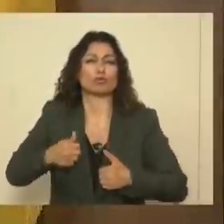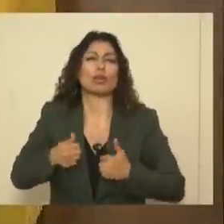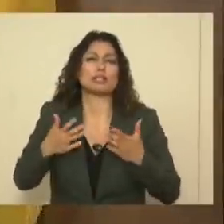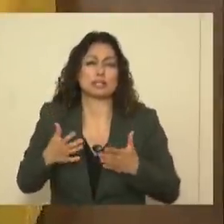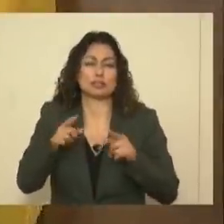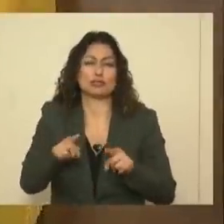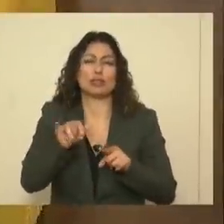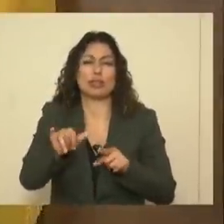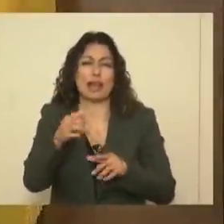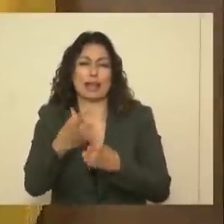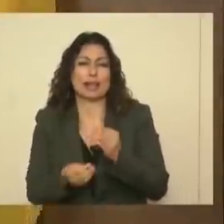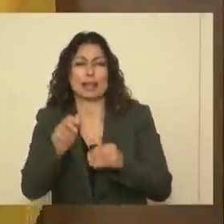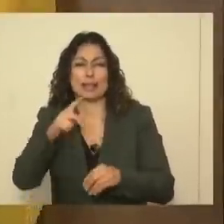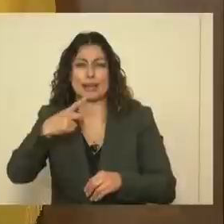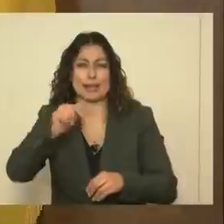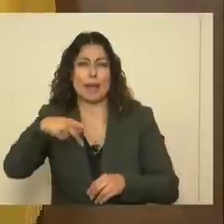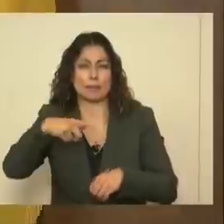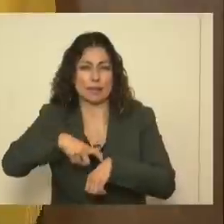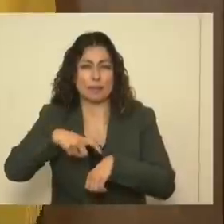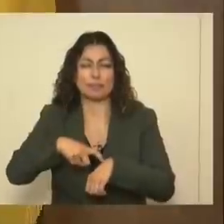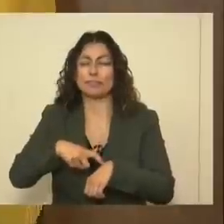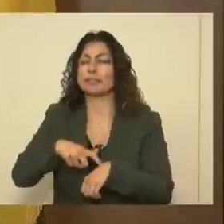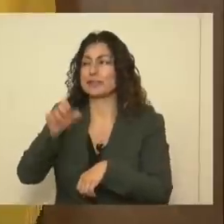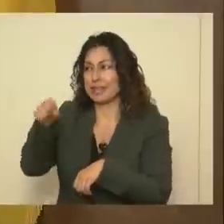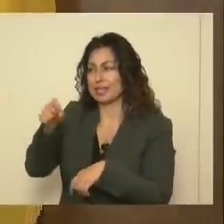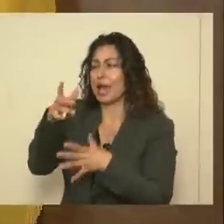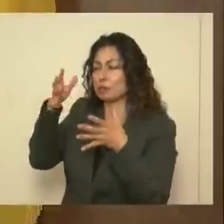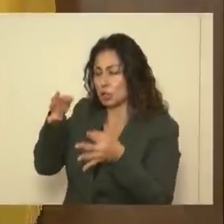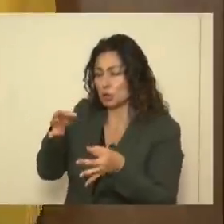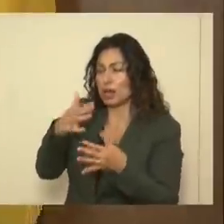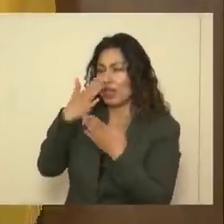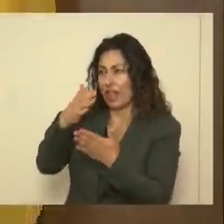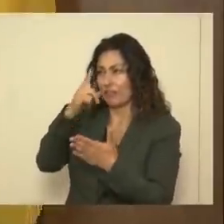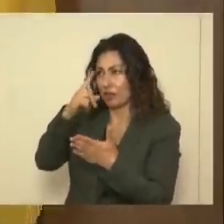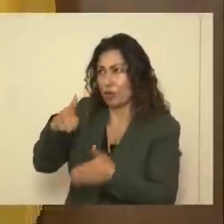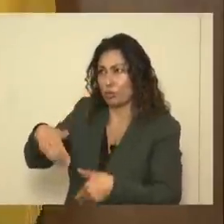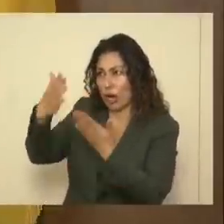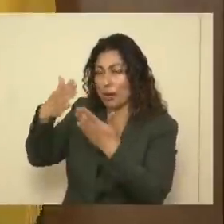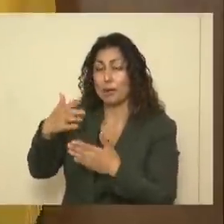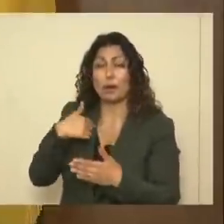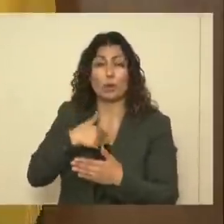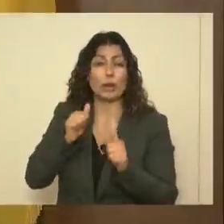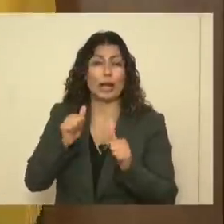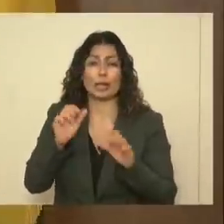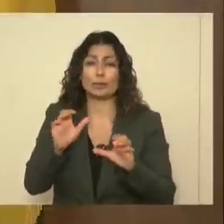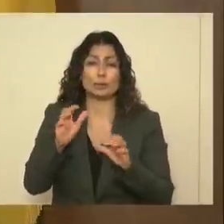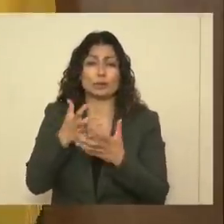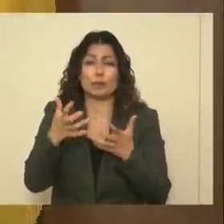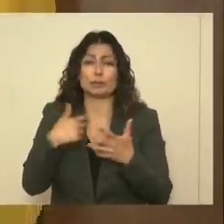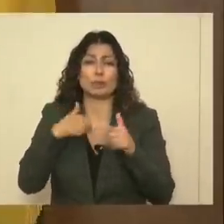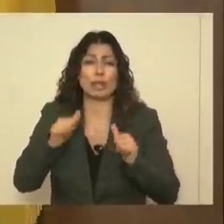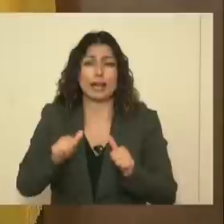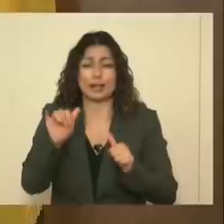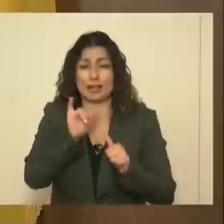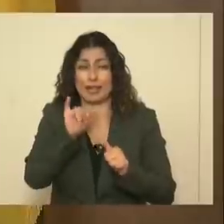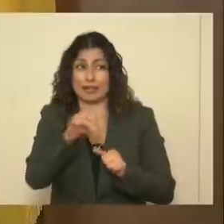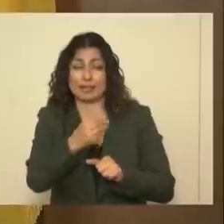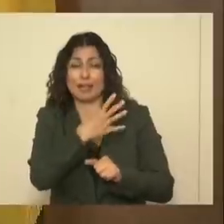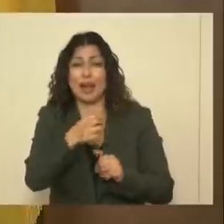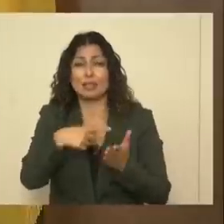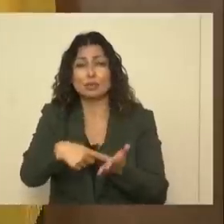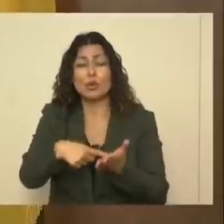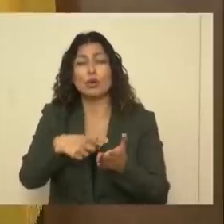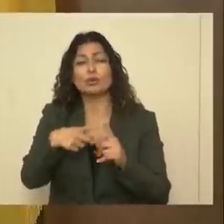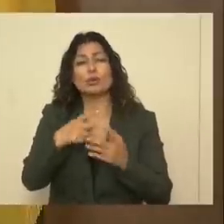appreciate that you point that out. We have to do everything we can, as that slide indicated, to help